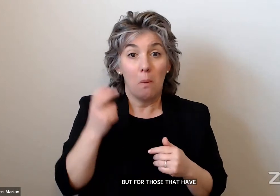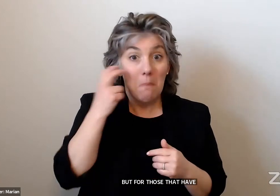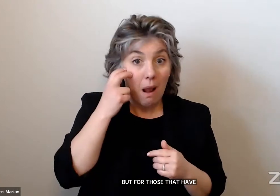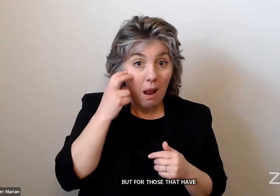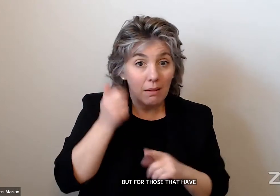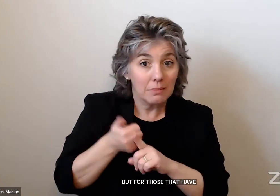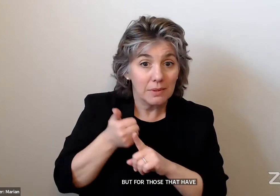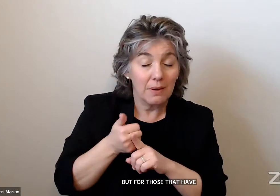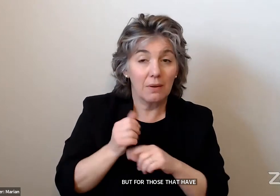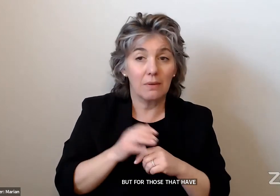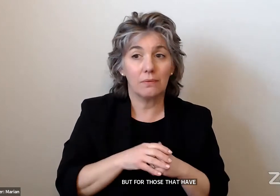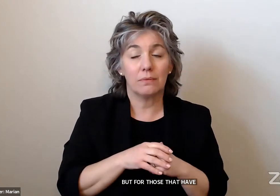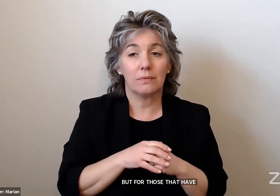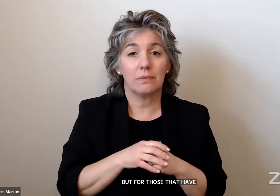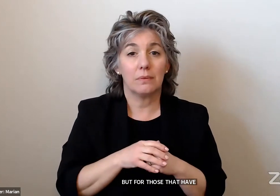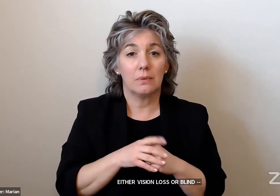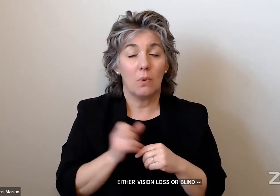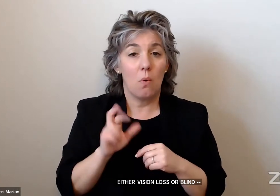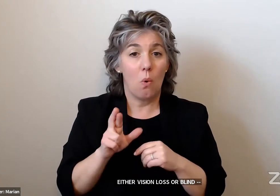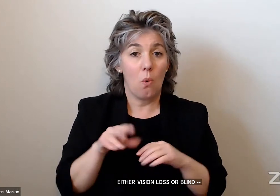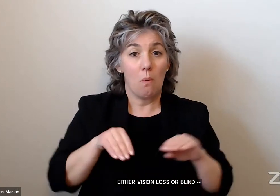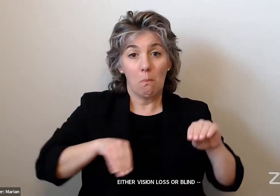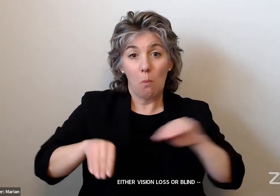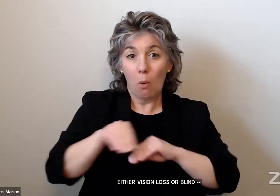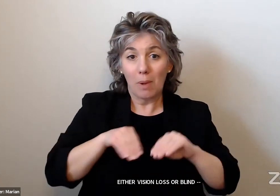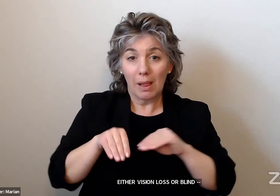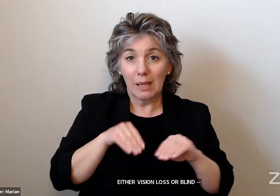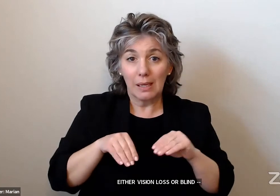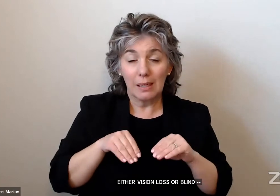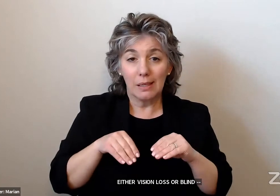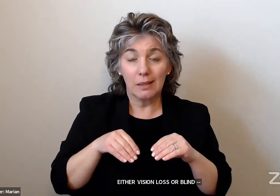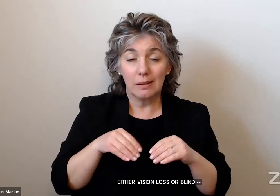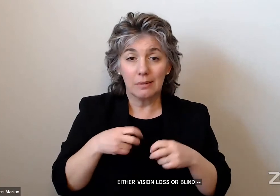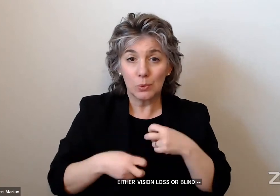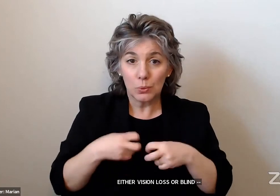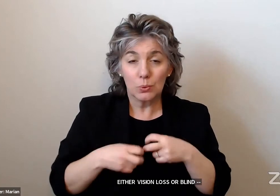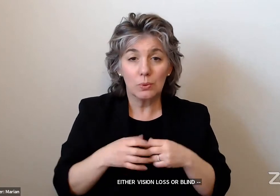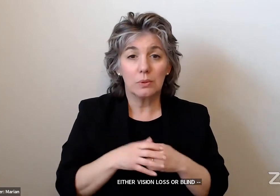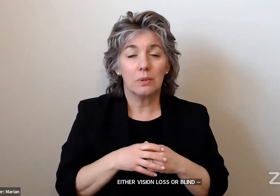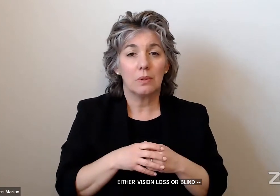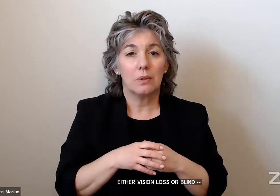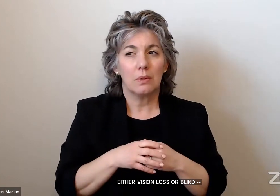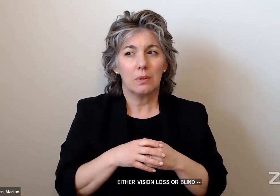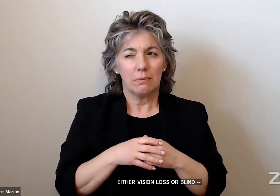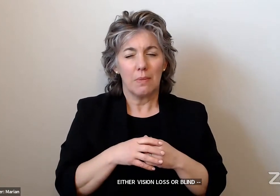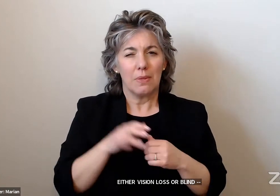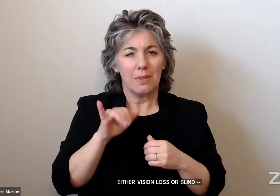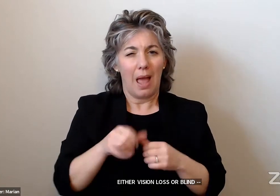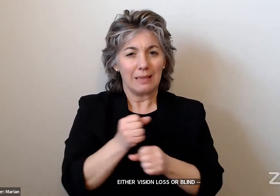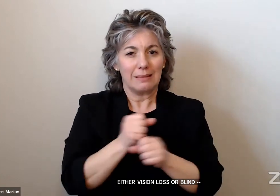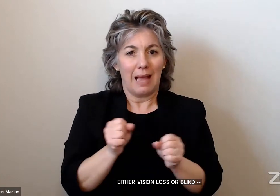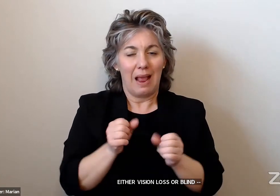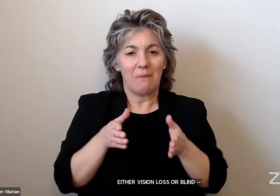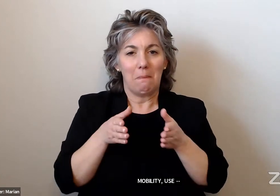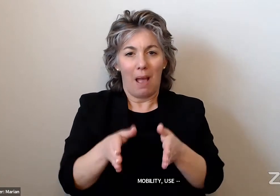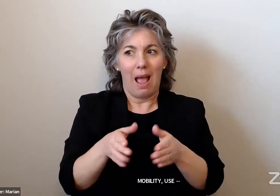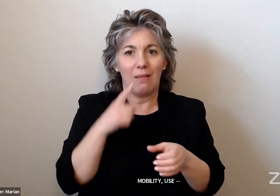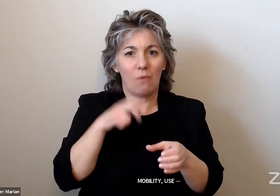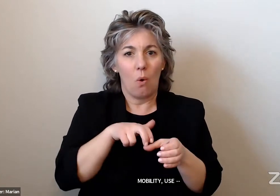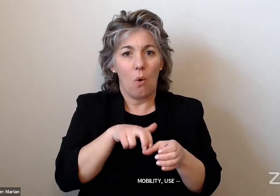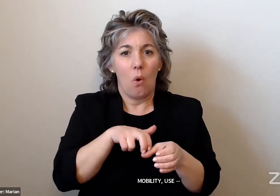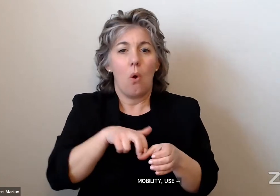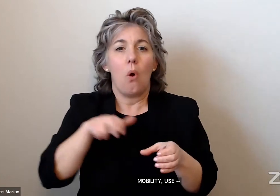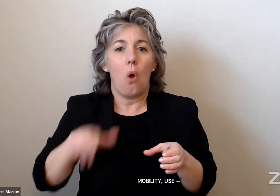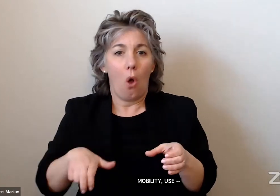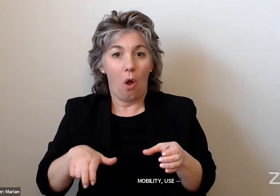or who have mobility issues, having a safe path of travel and having the ability to get out